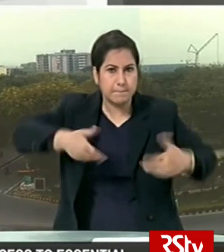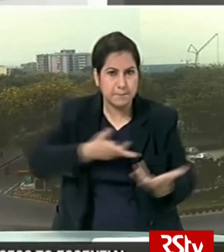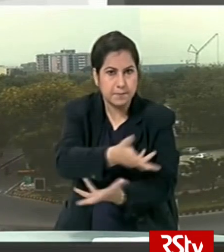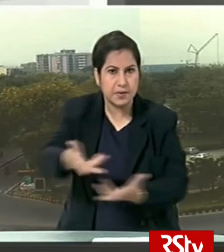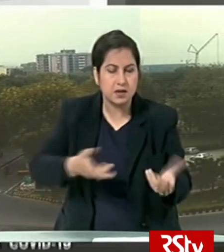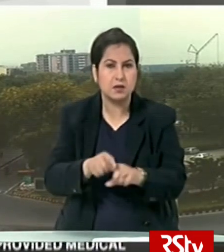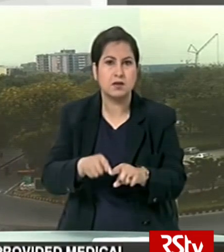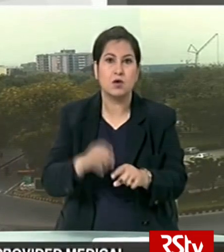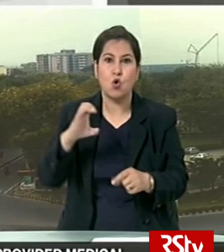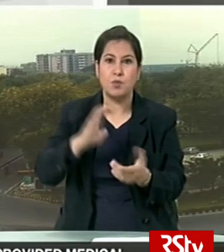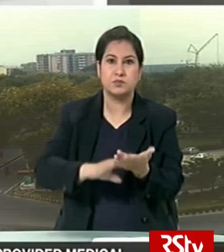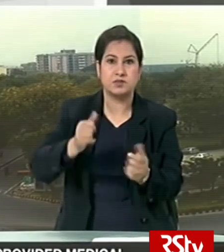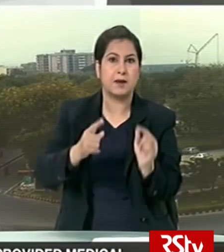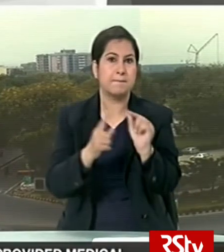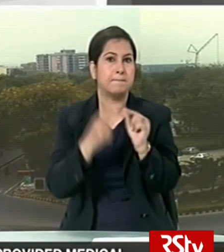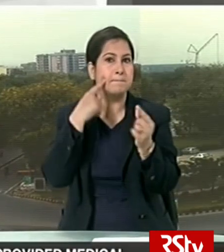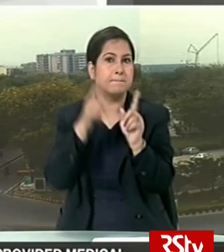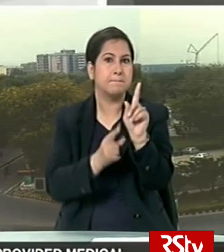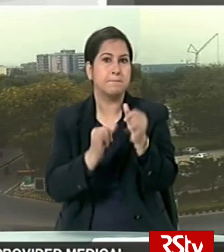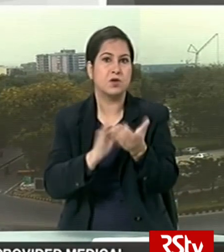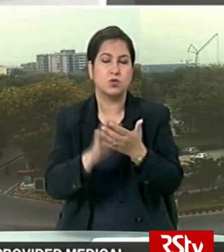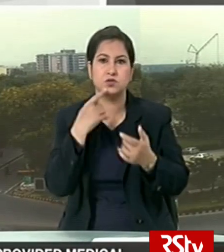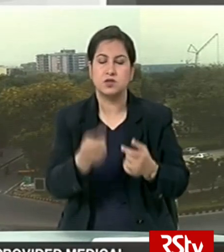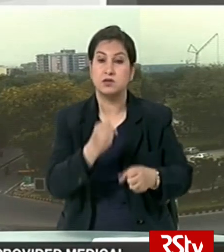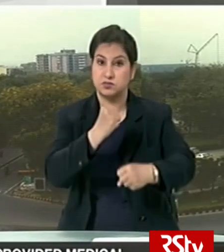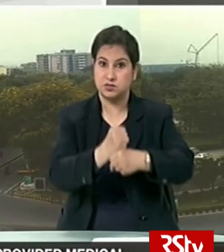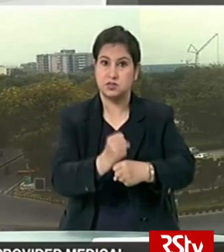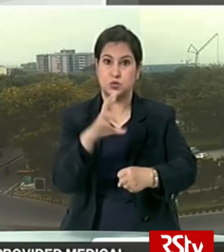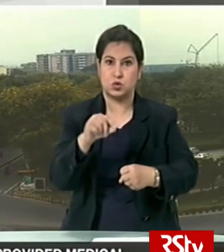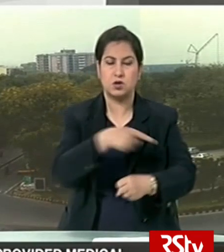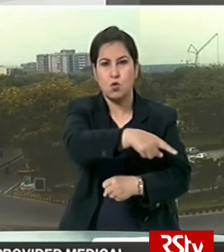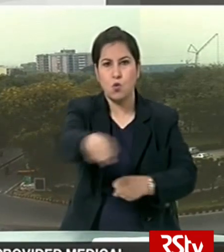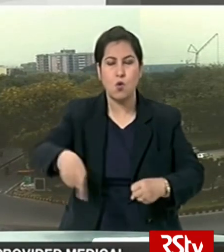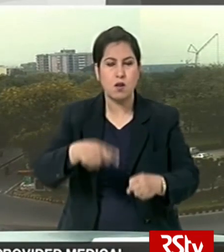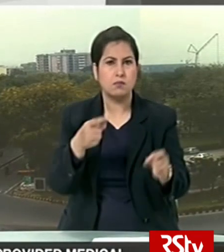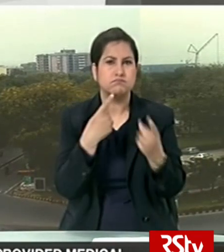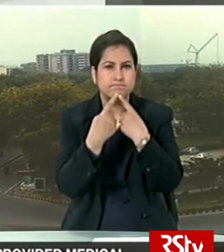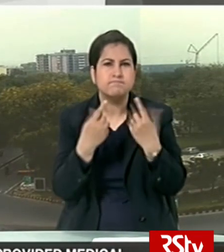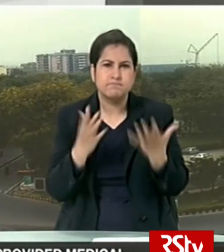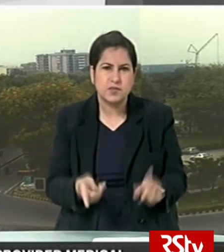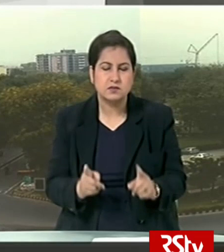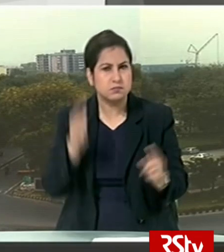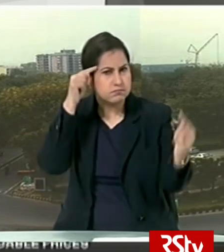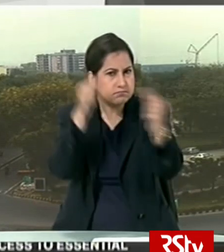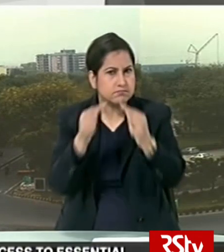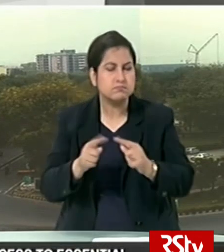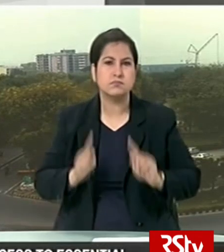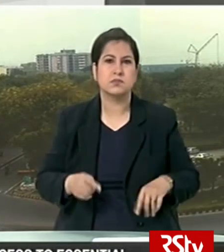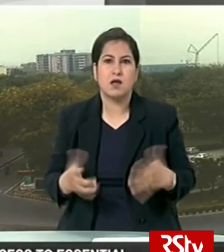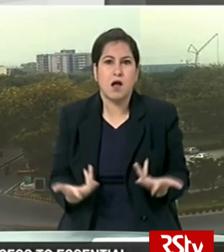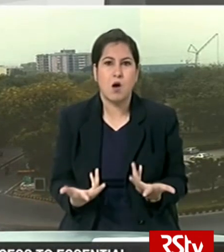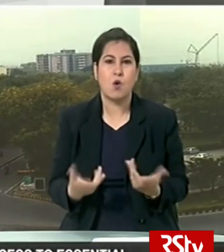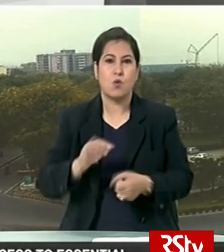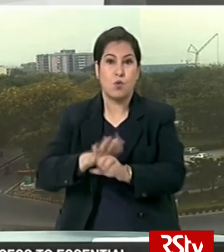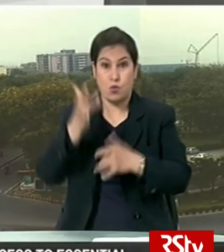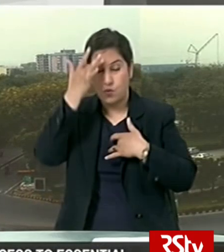Commerce Minister Piyush Goyal called upon the G20 nations also to agree to provide diagnostic and